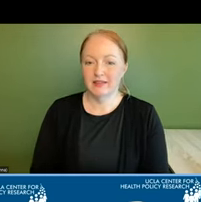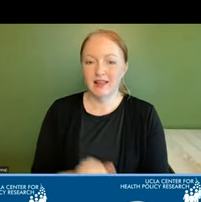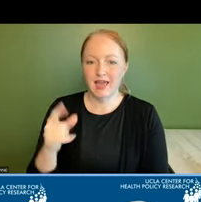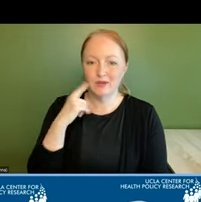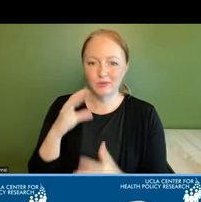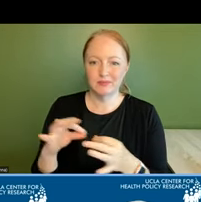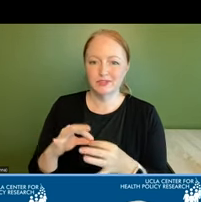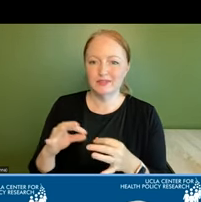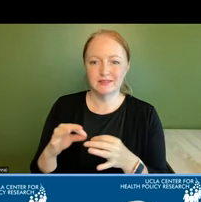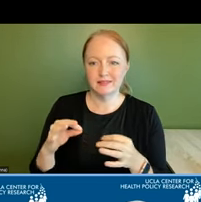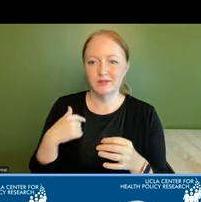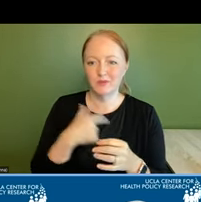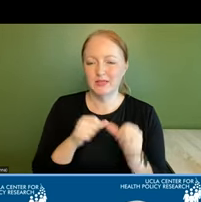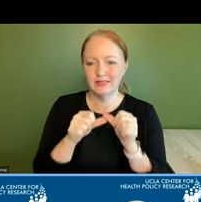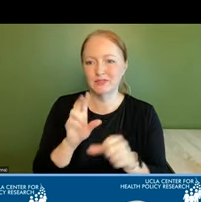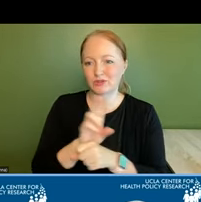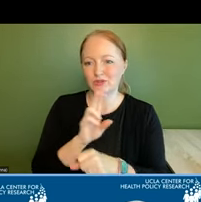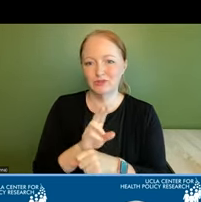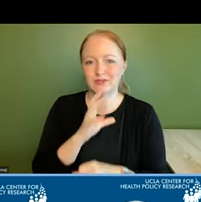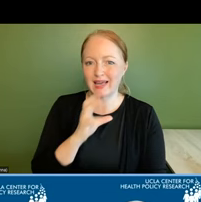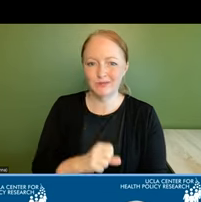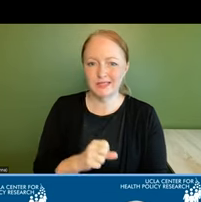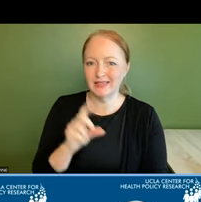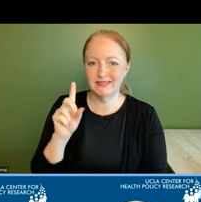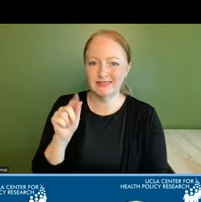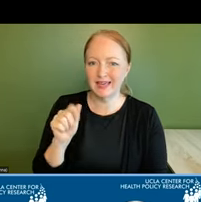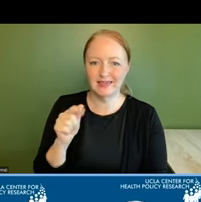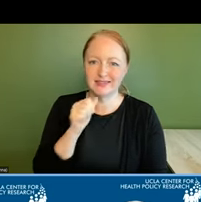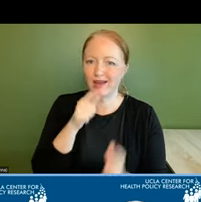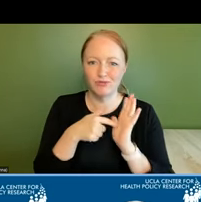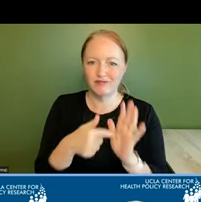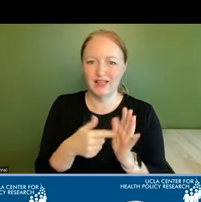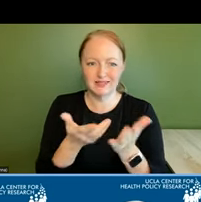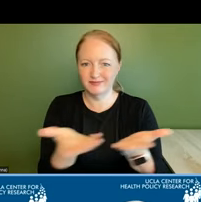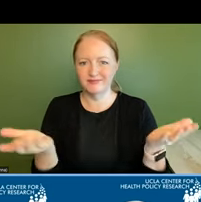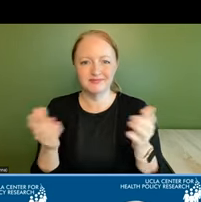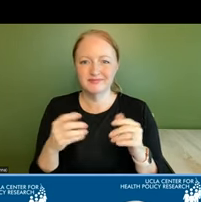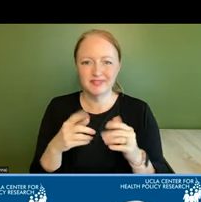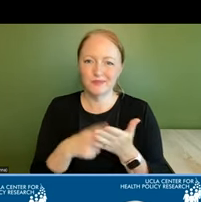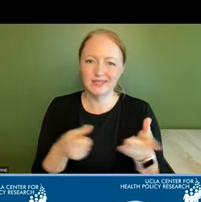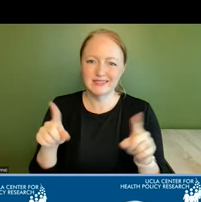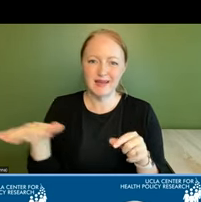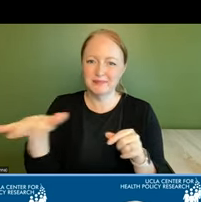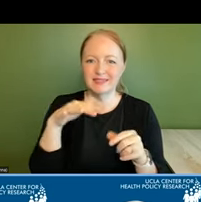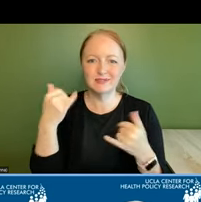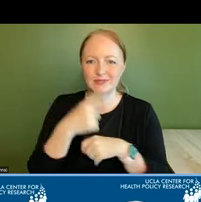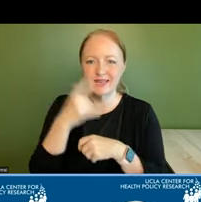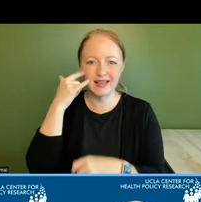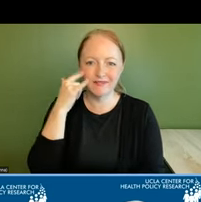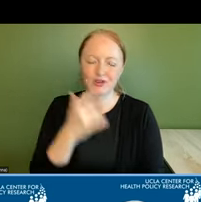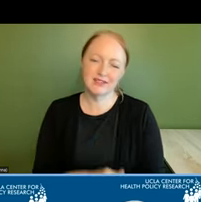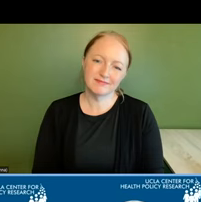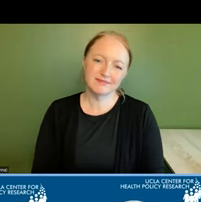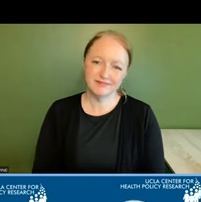we're we continue to use outdated data that's not reflective of what's happening today in california i